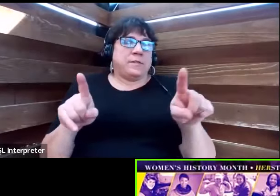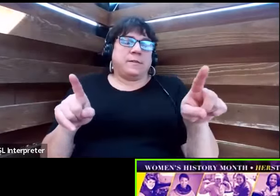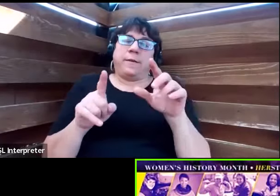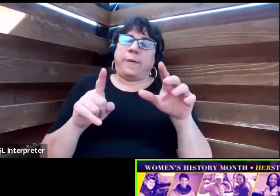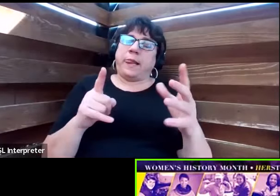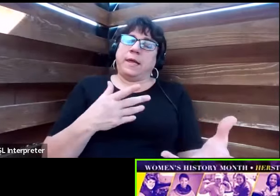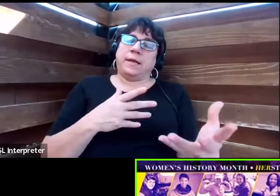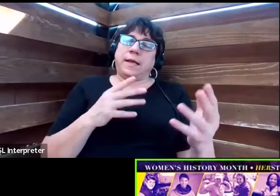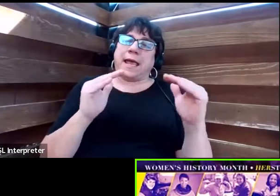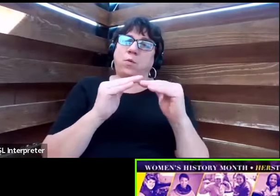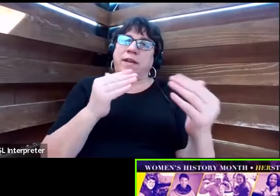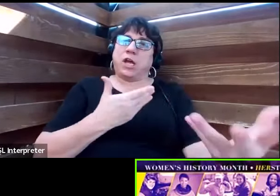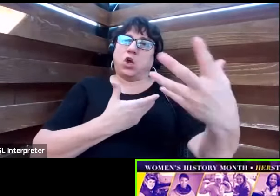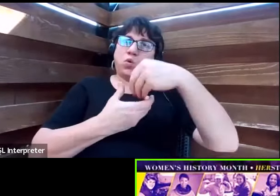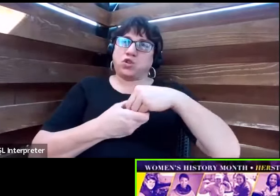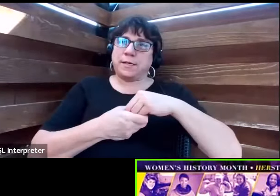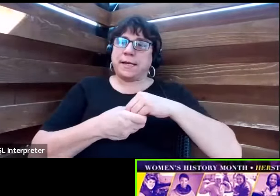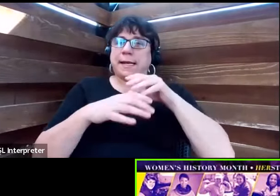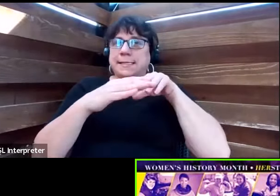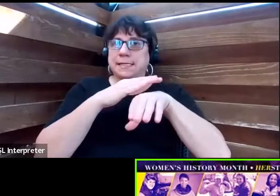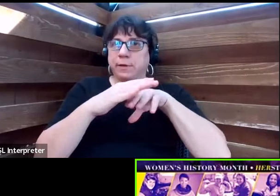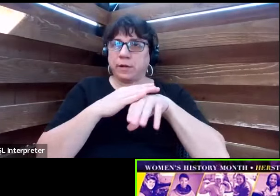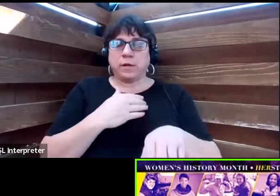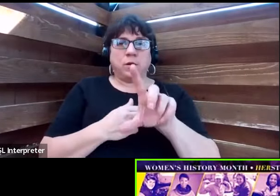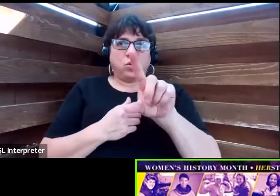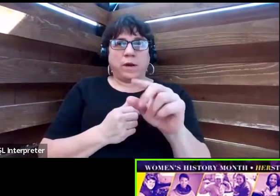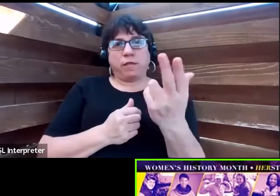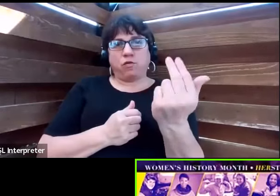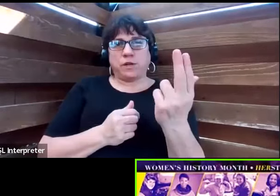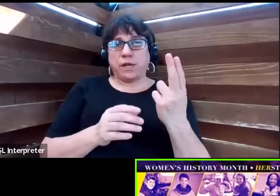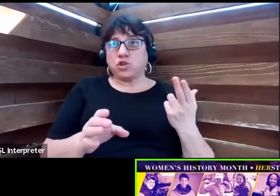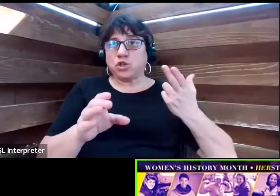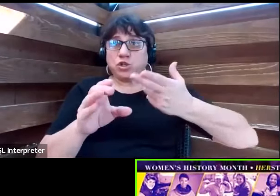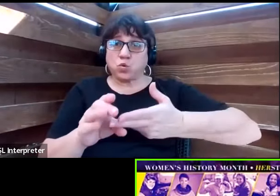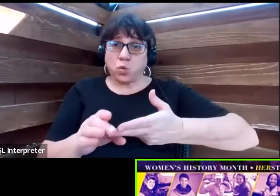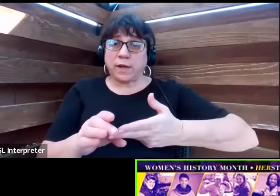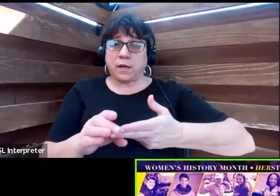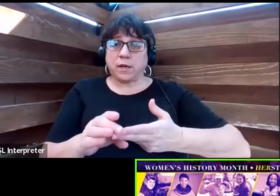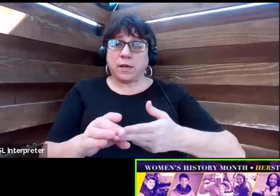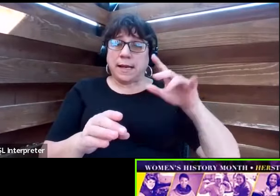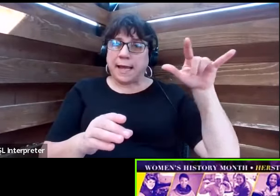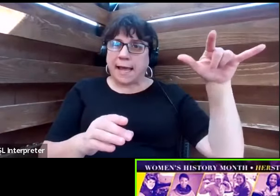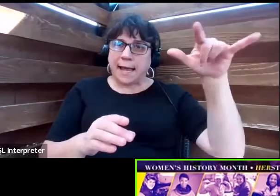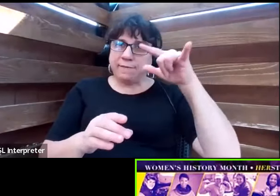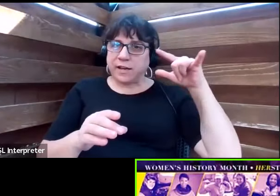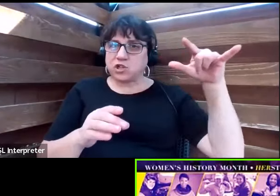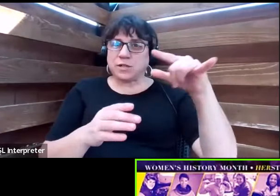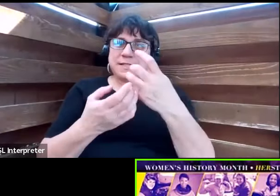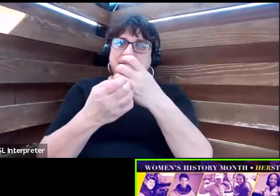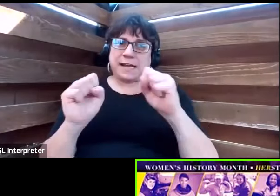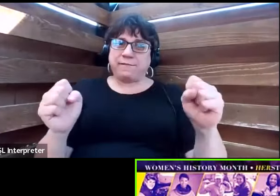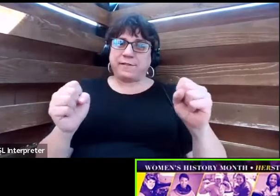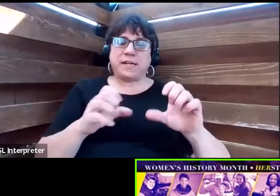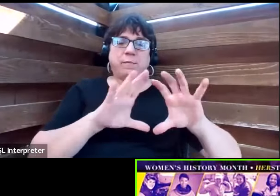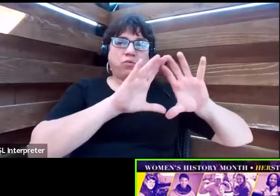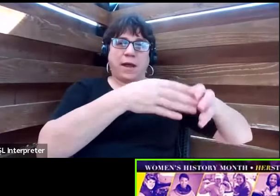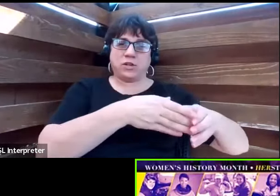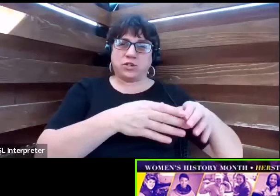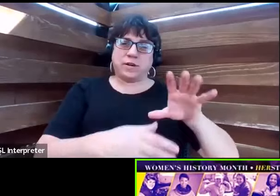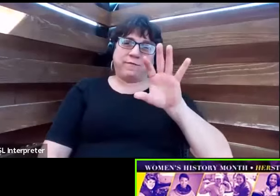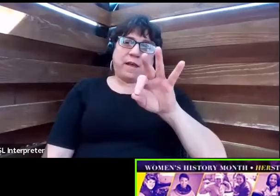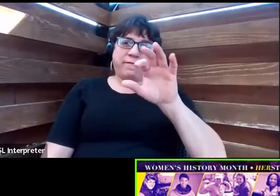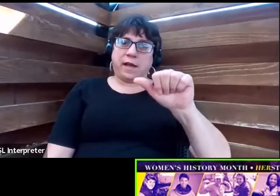accessibility. In 2013, she joined the Aviation Safety Branch of FAA